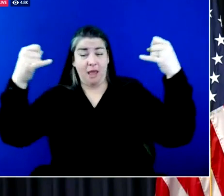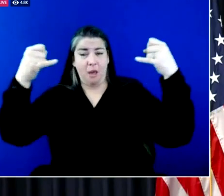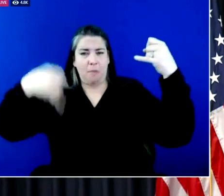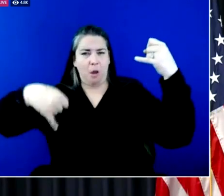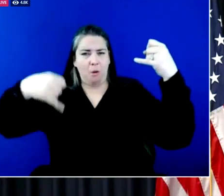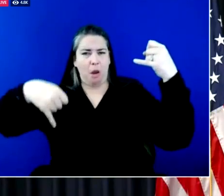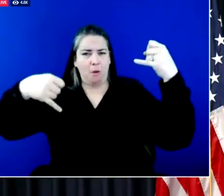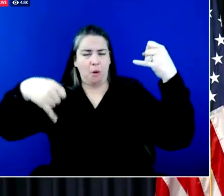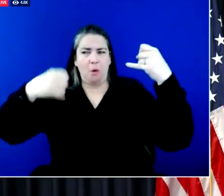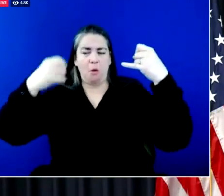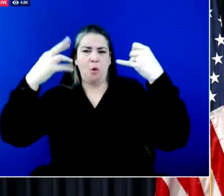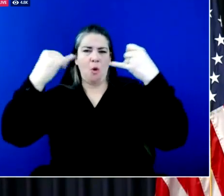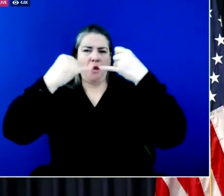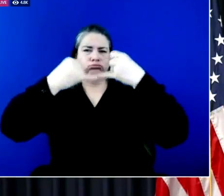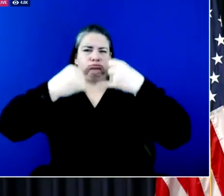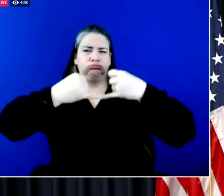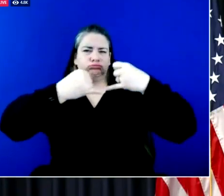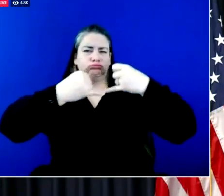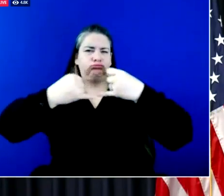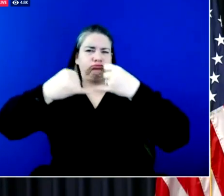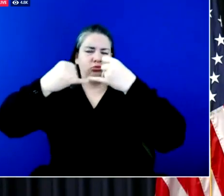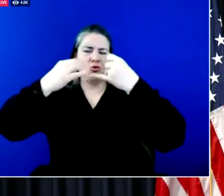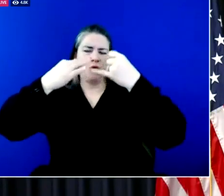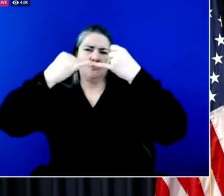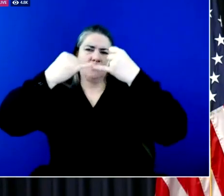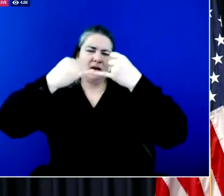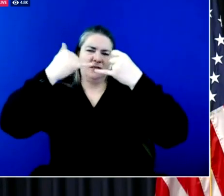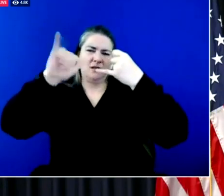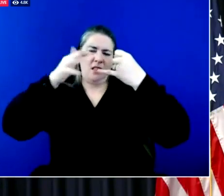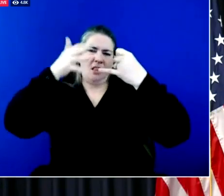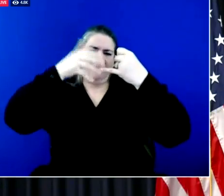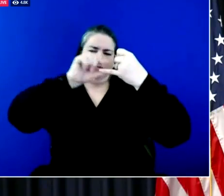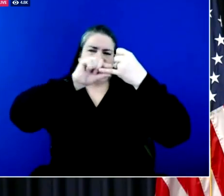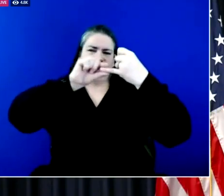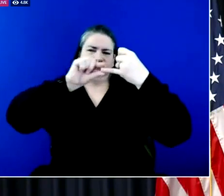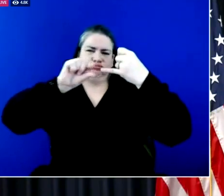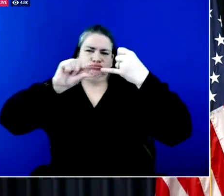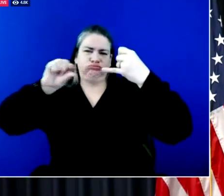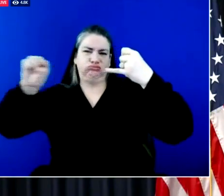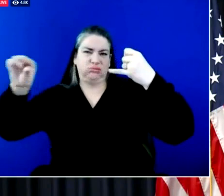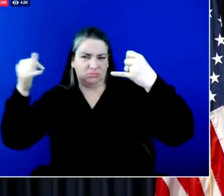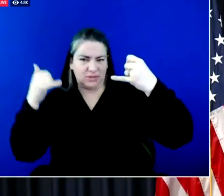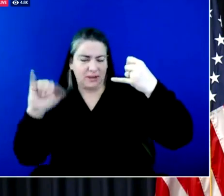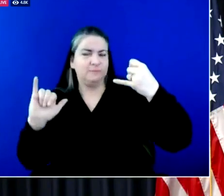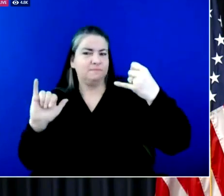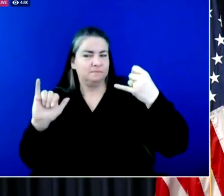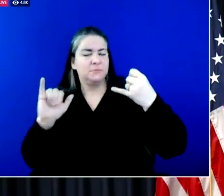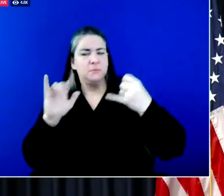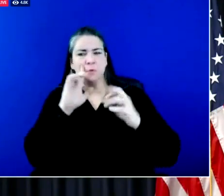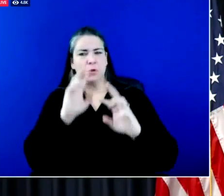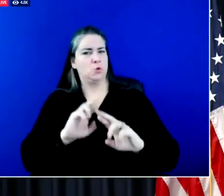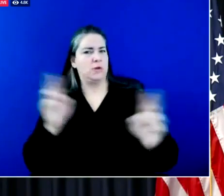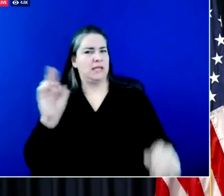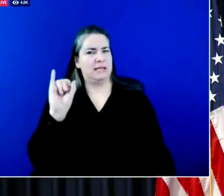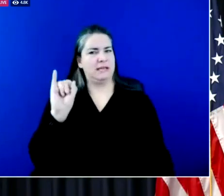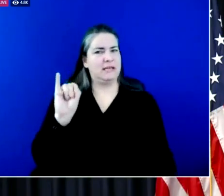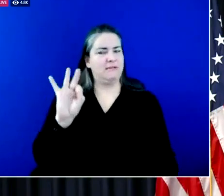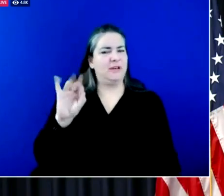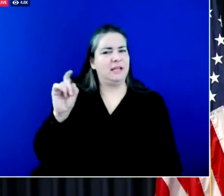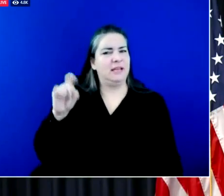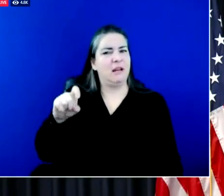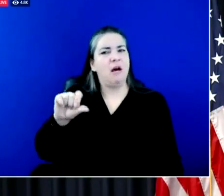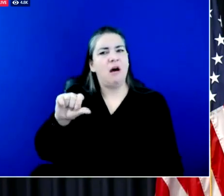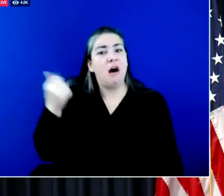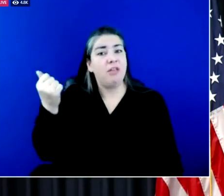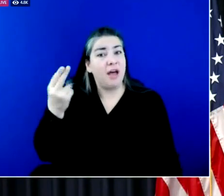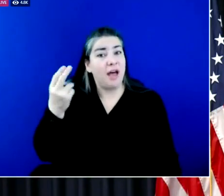defeat this storm. If possible, prepare for the need to use an alternative source of heat, but be aware of